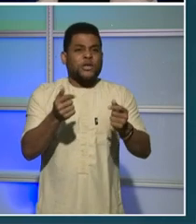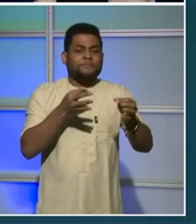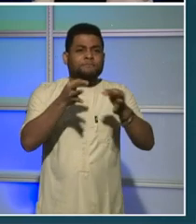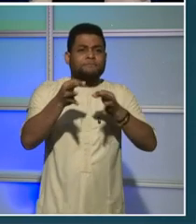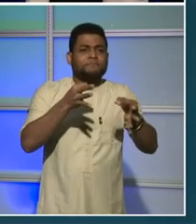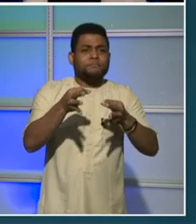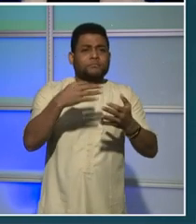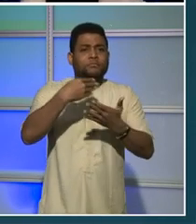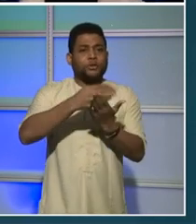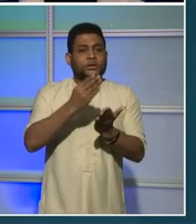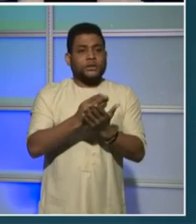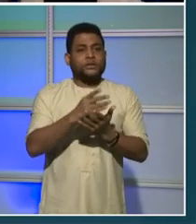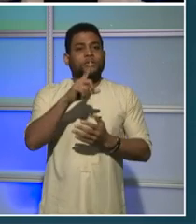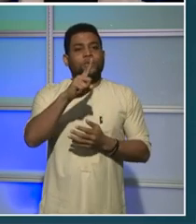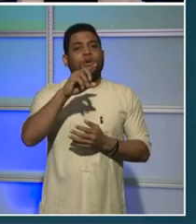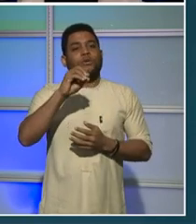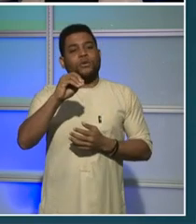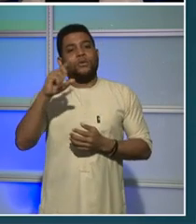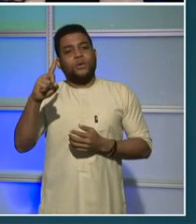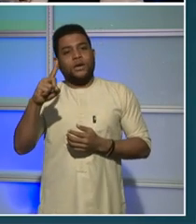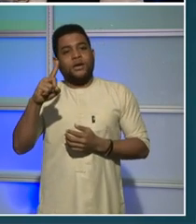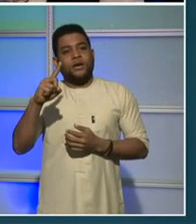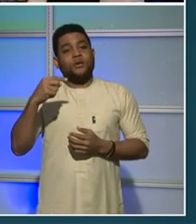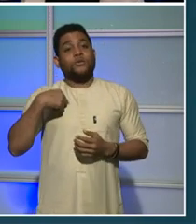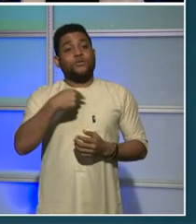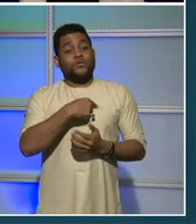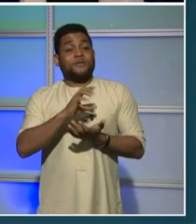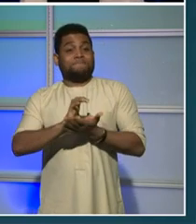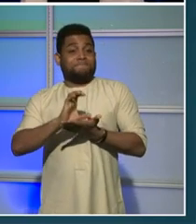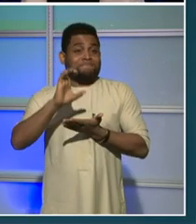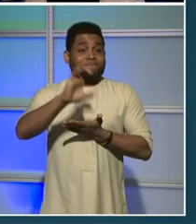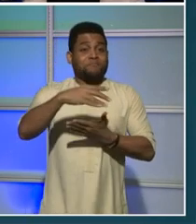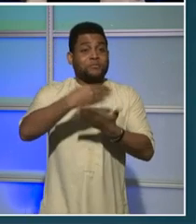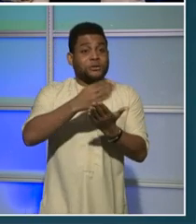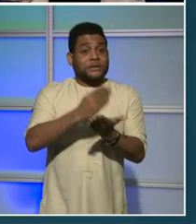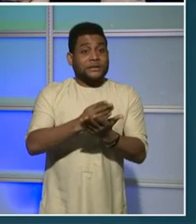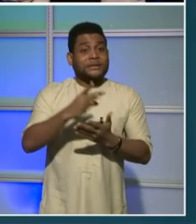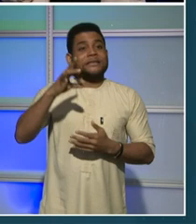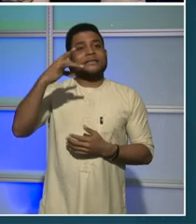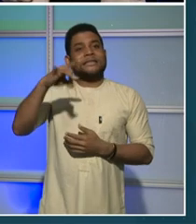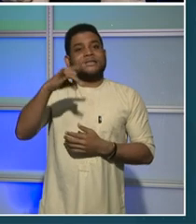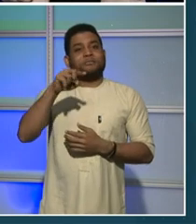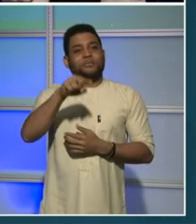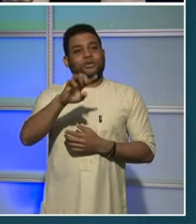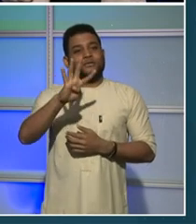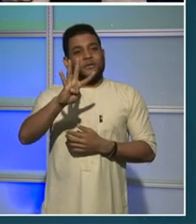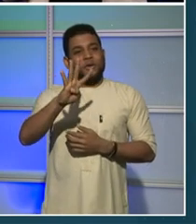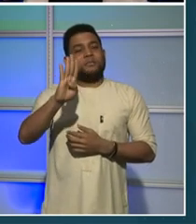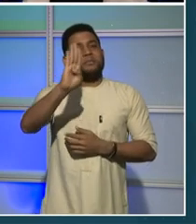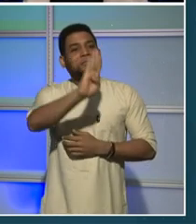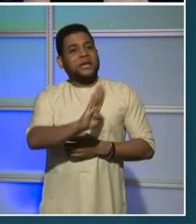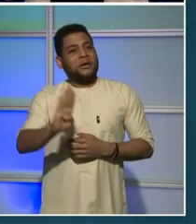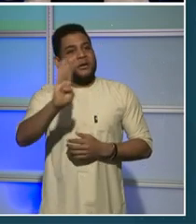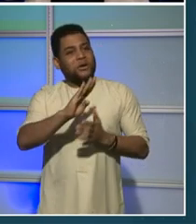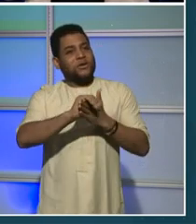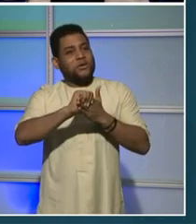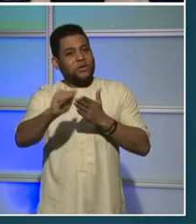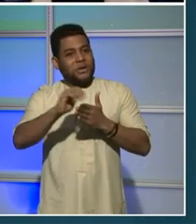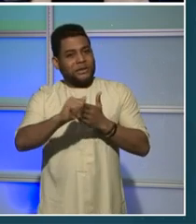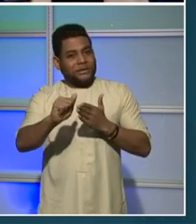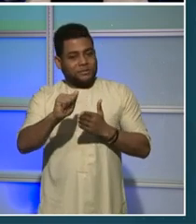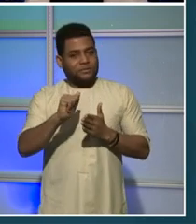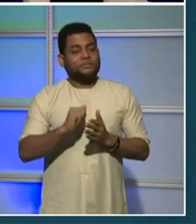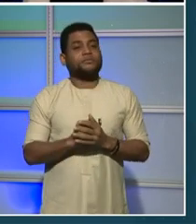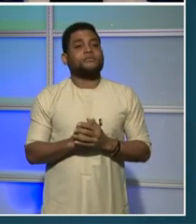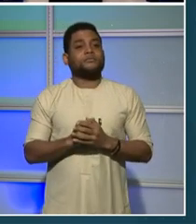fiscal year 22 is 18.4 billion dollars. This was the largest budget in our city's history. The largest share of